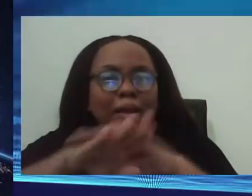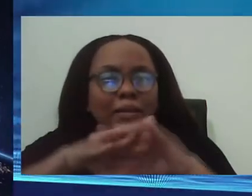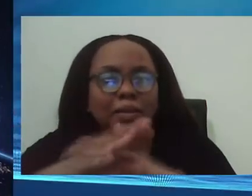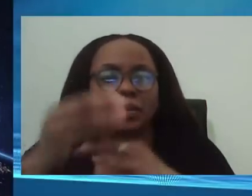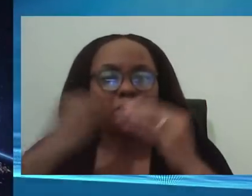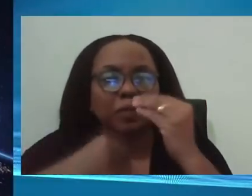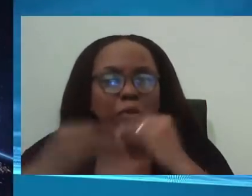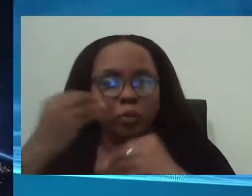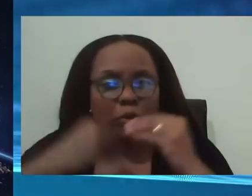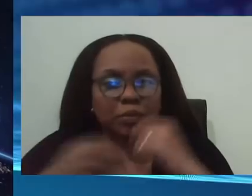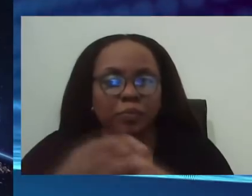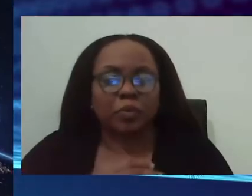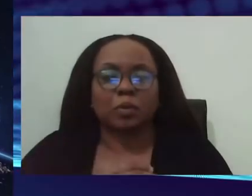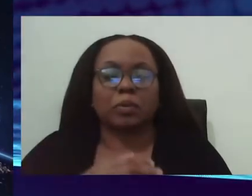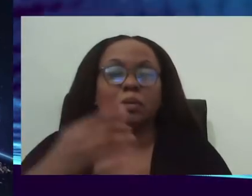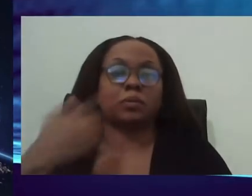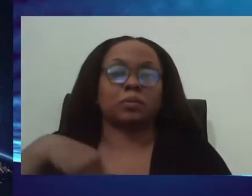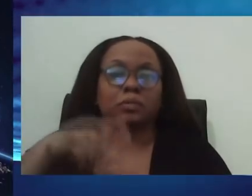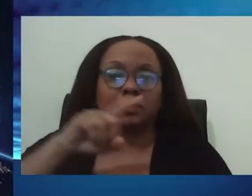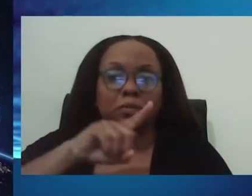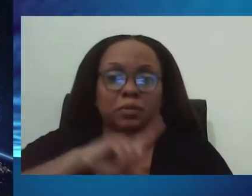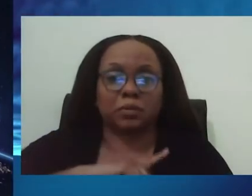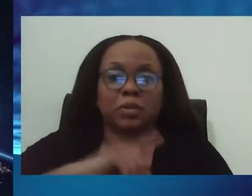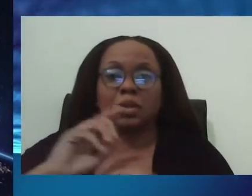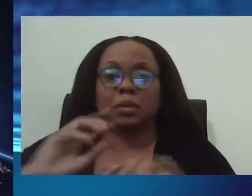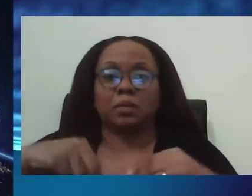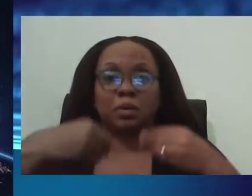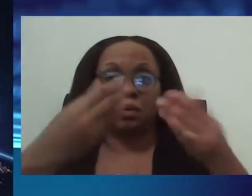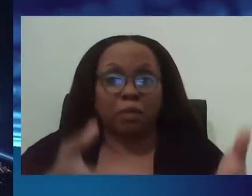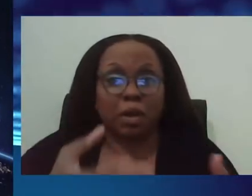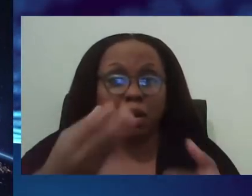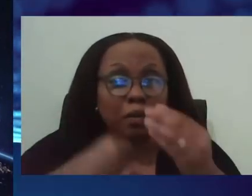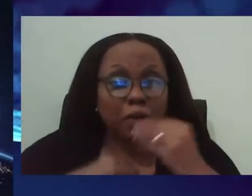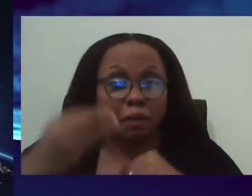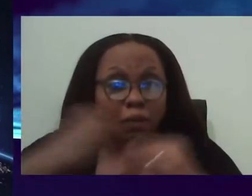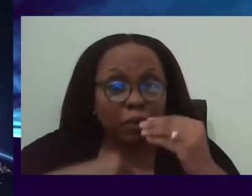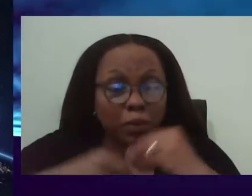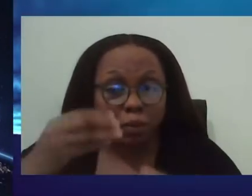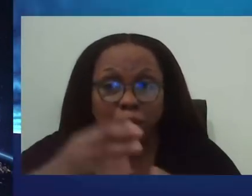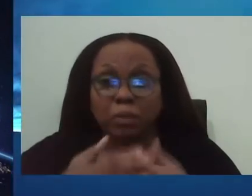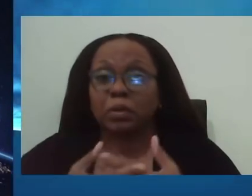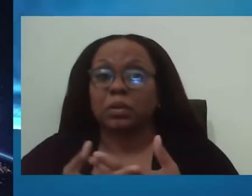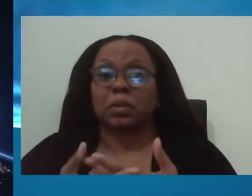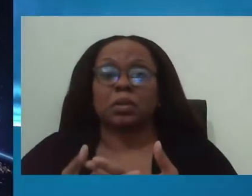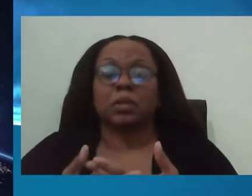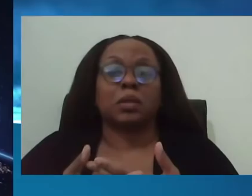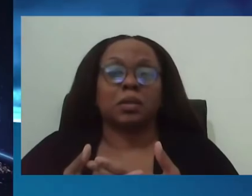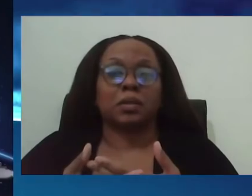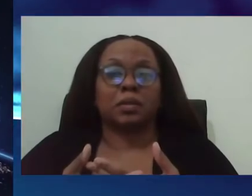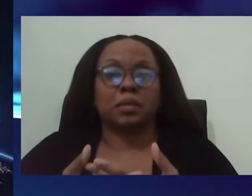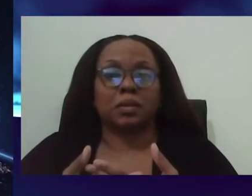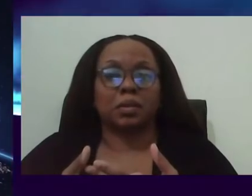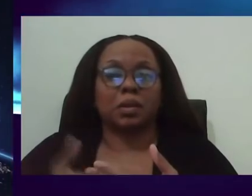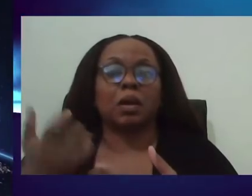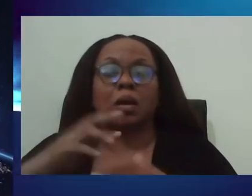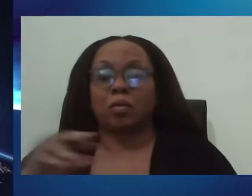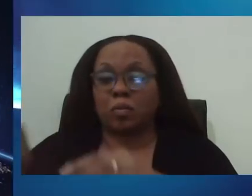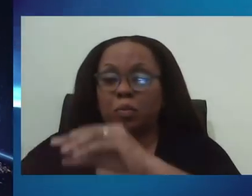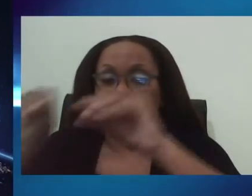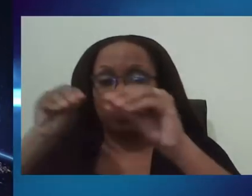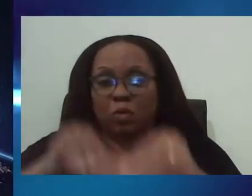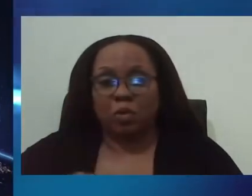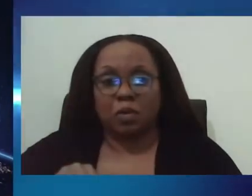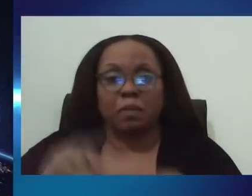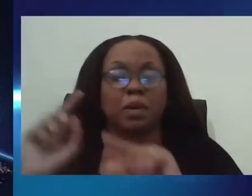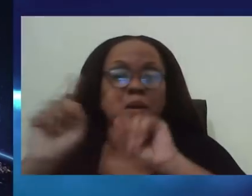are certain measures that we put into place to either provide them with the food if they can safely space in the home or remove them and send